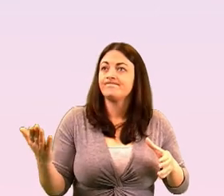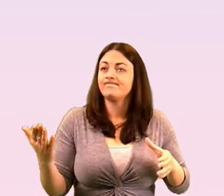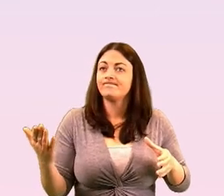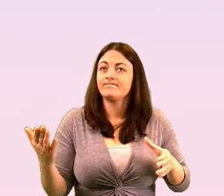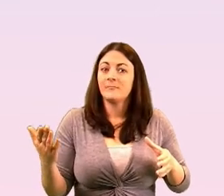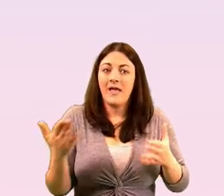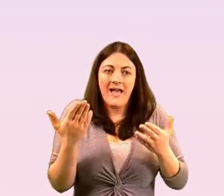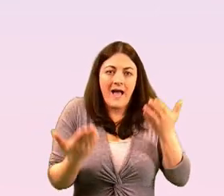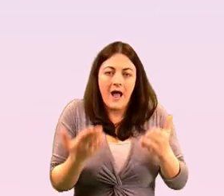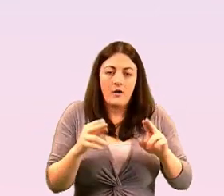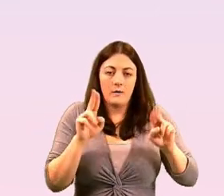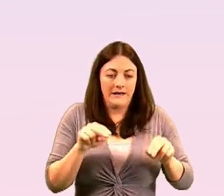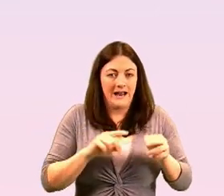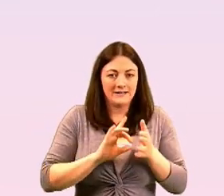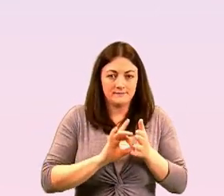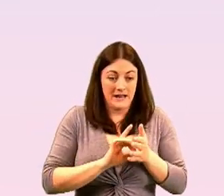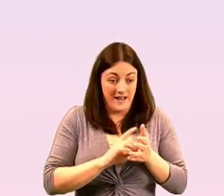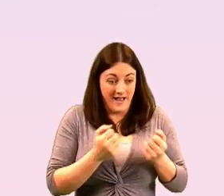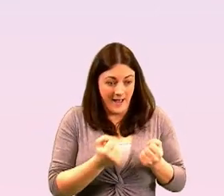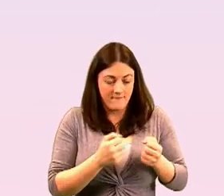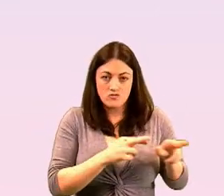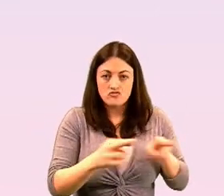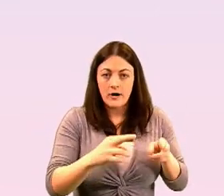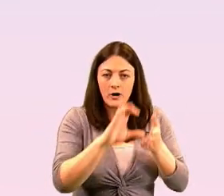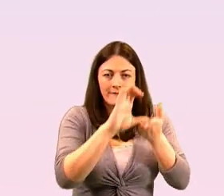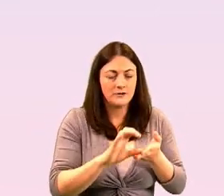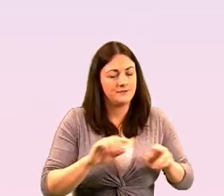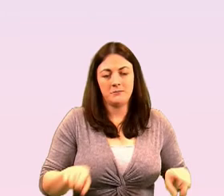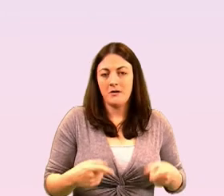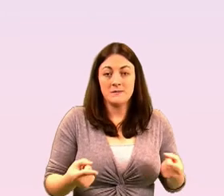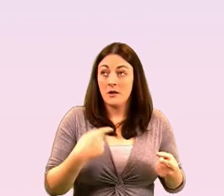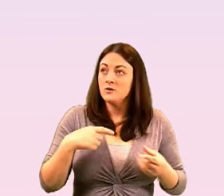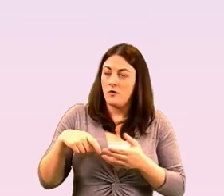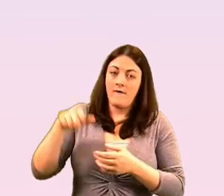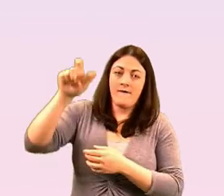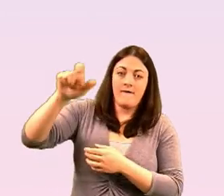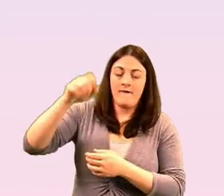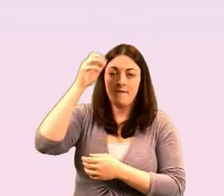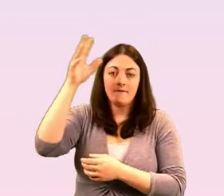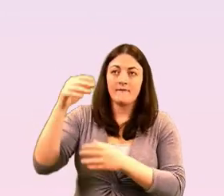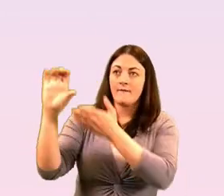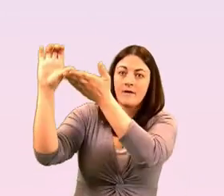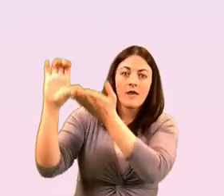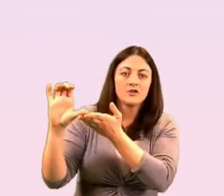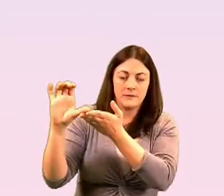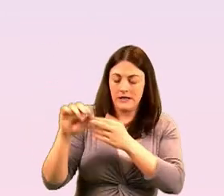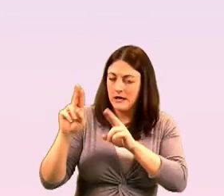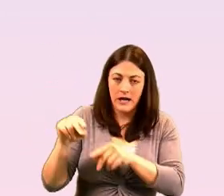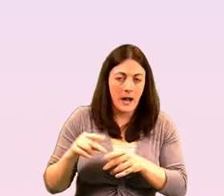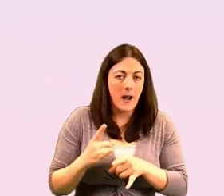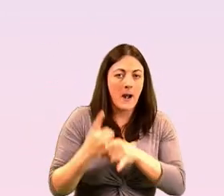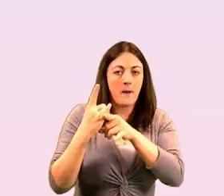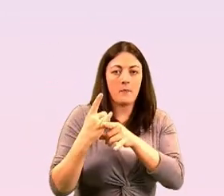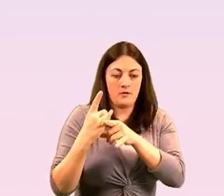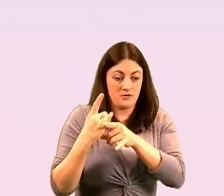secure core funding so therefore philanthropic philanthropic can play a very important role in backing in